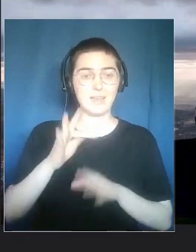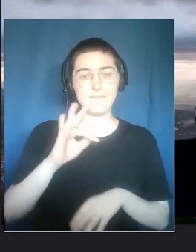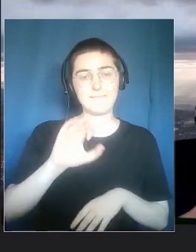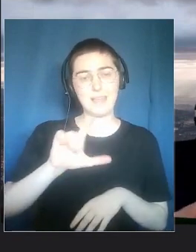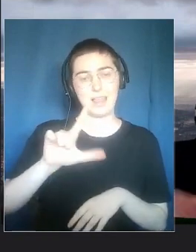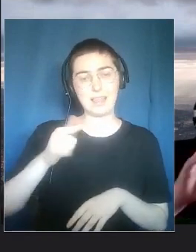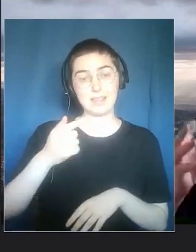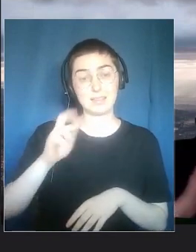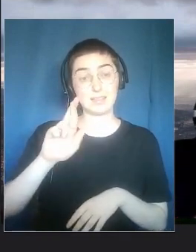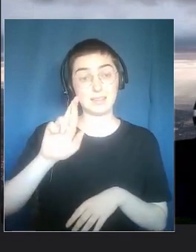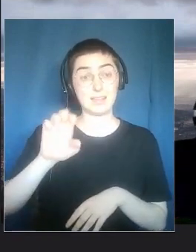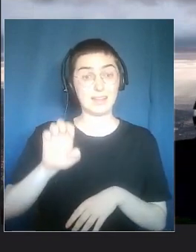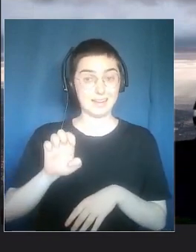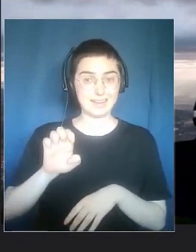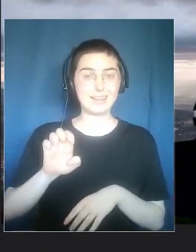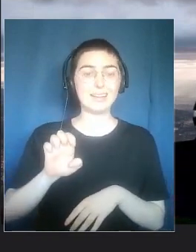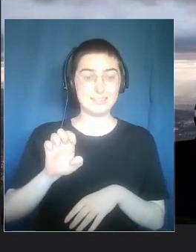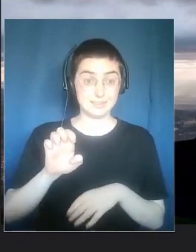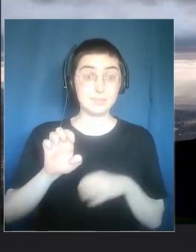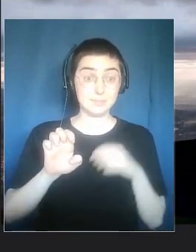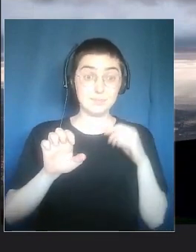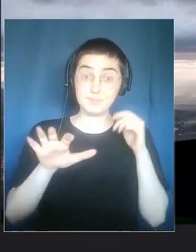Sarabella is a small village.